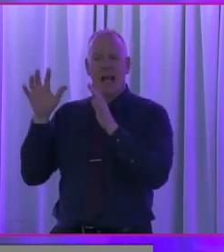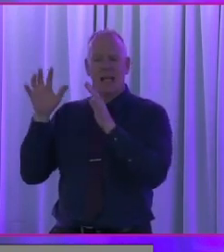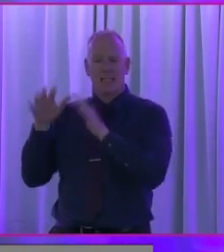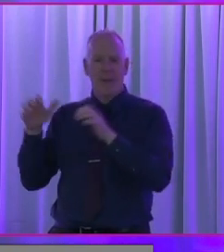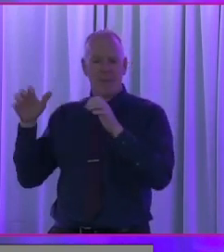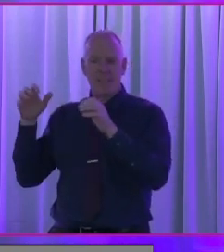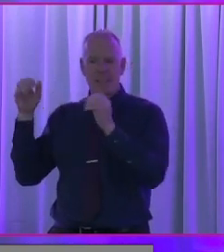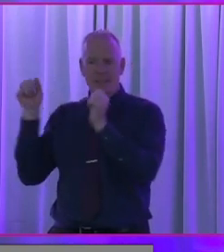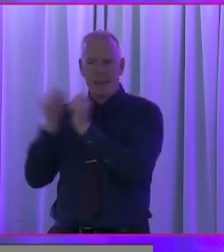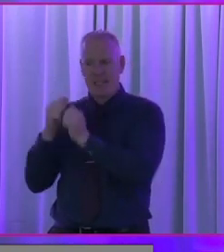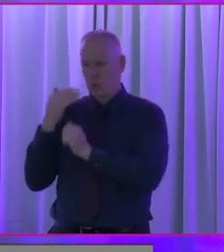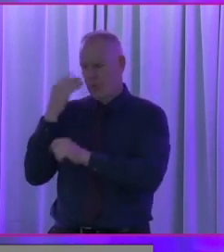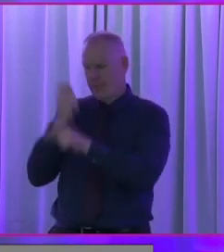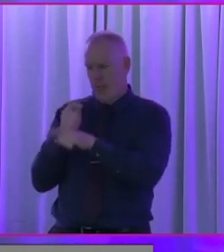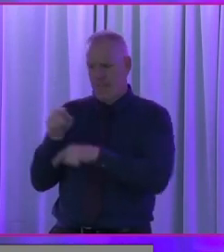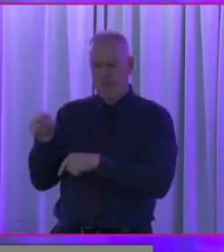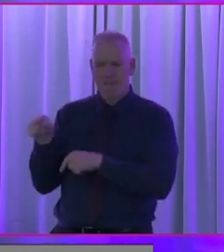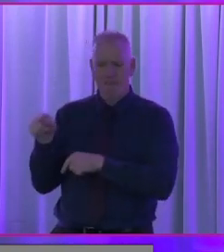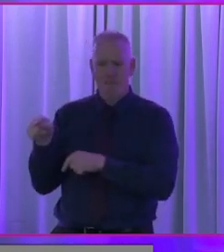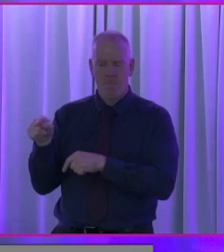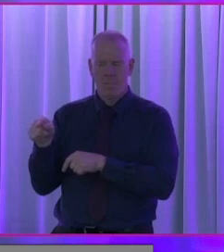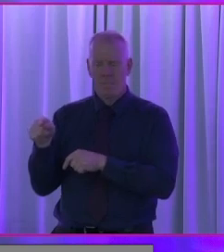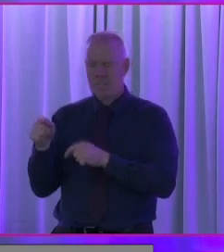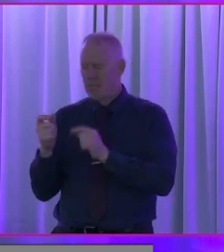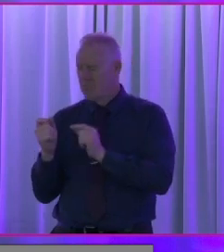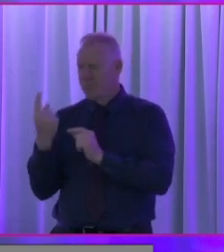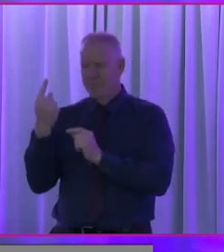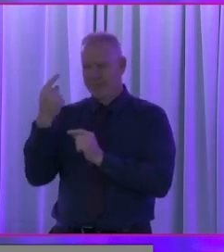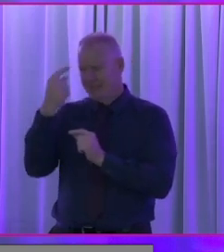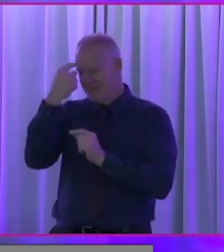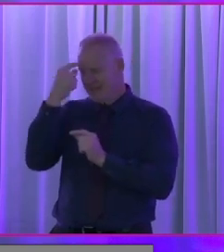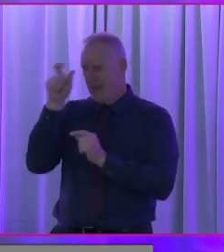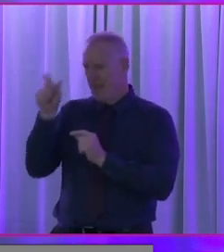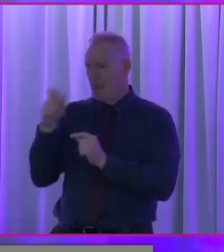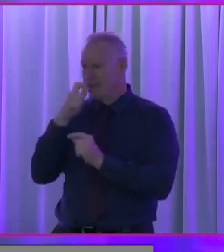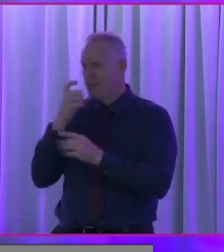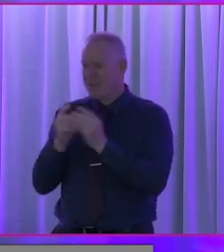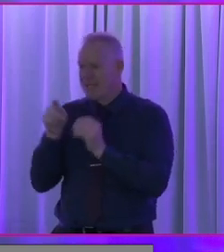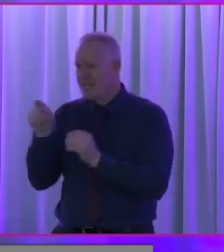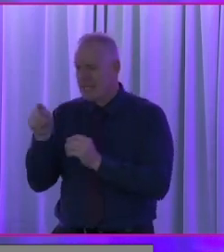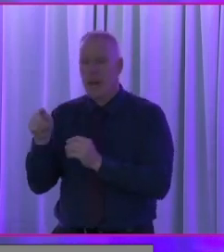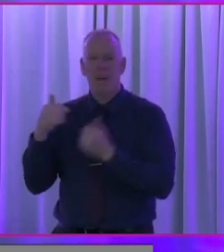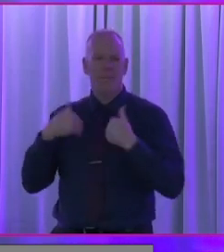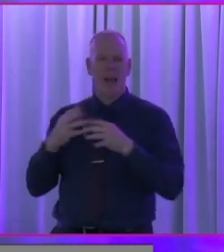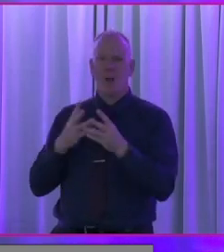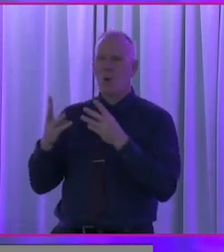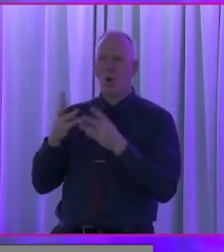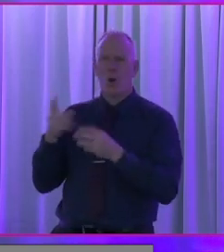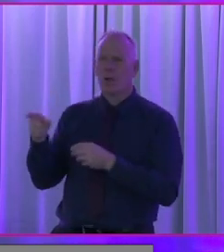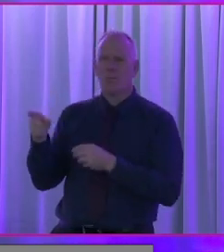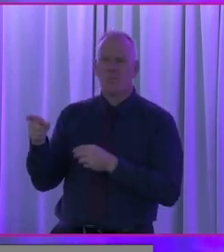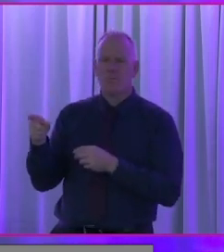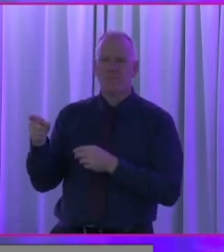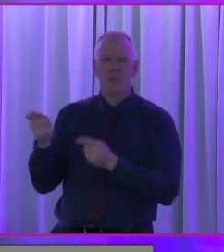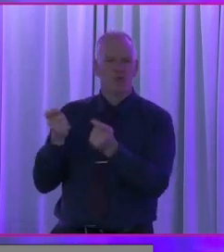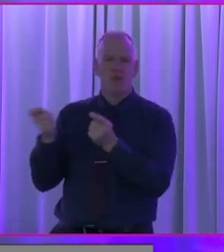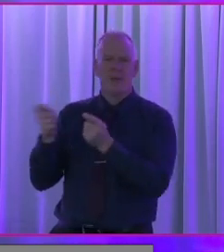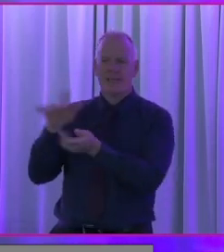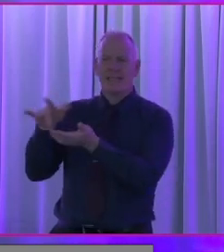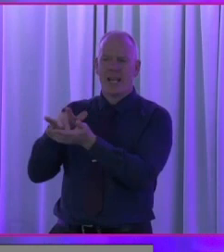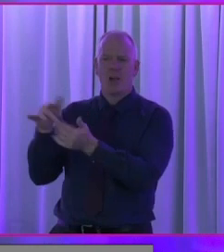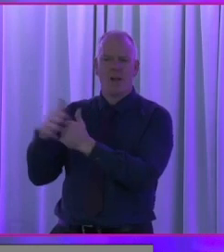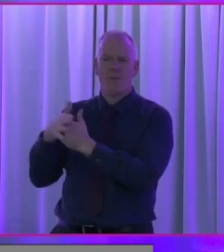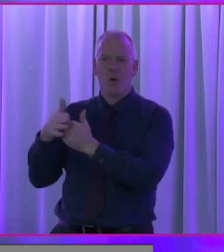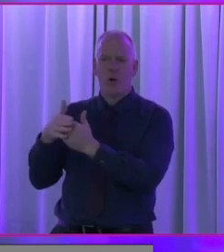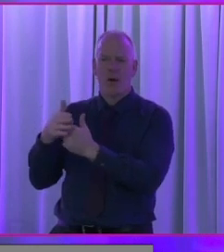and, um, something, somebody said something at the meeting. was a guy who worked in a, a treatment center for,